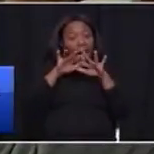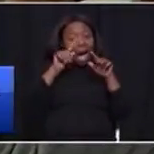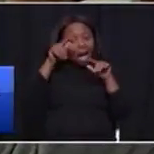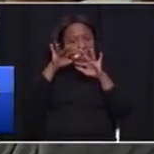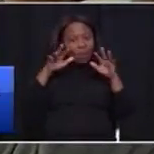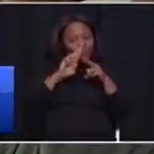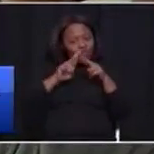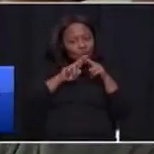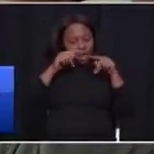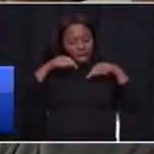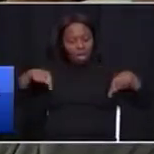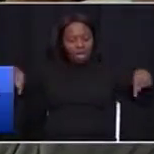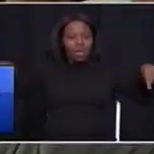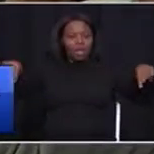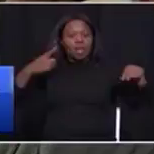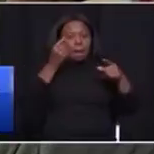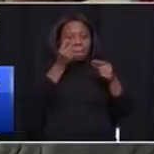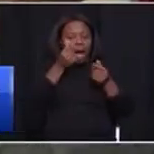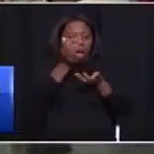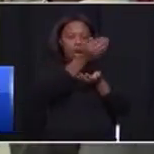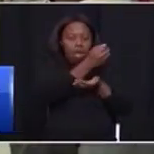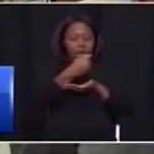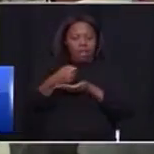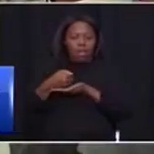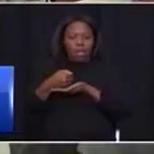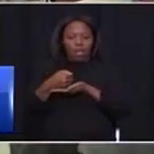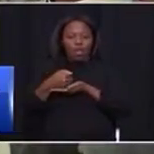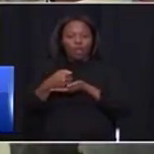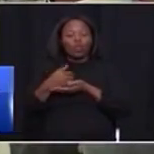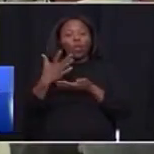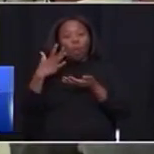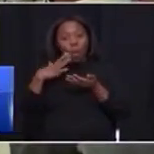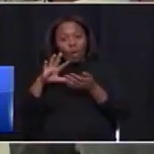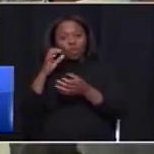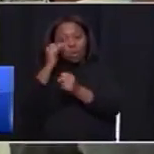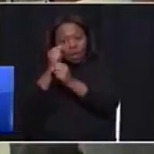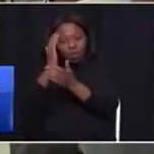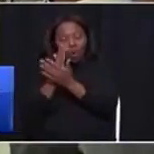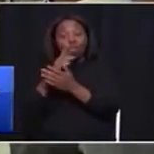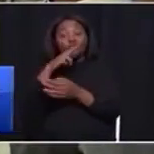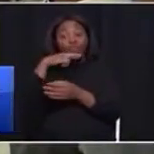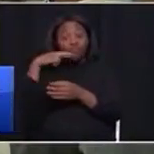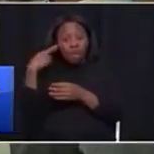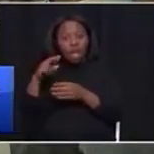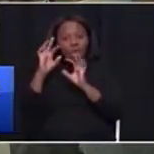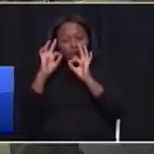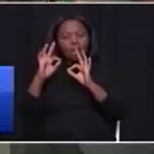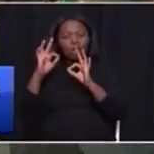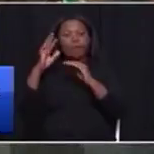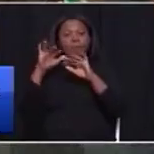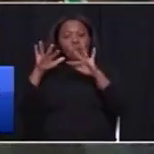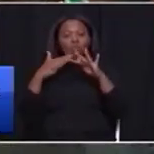we want to work with township residents to ensure that we unlock the value of real estate in our townships.